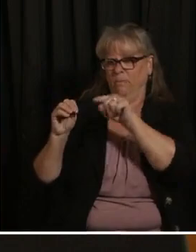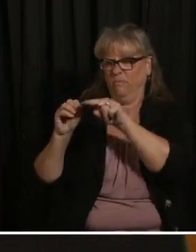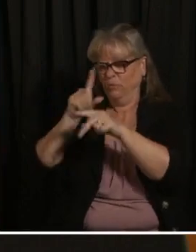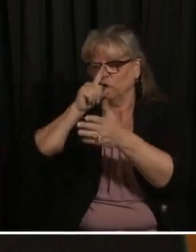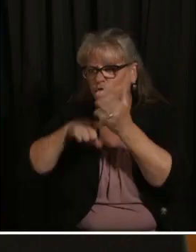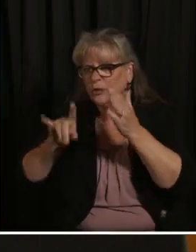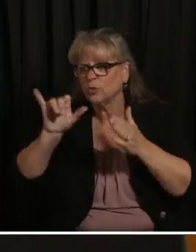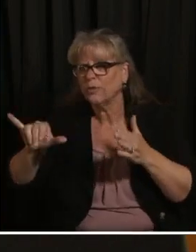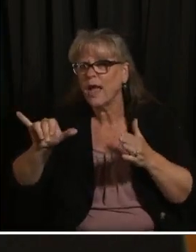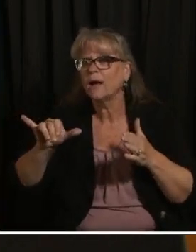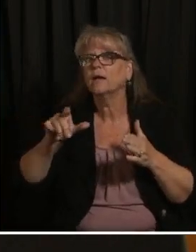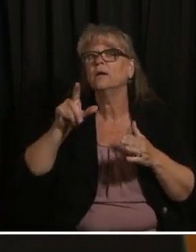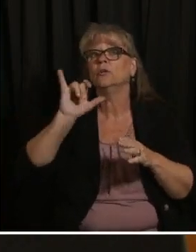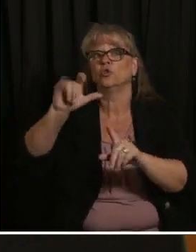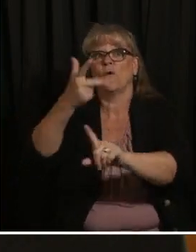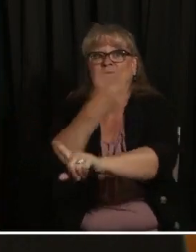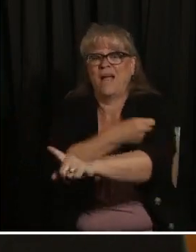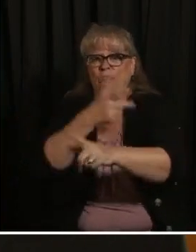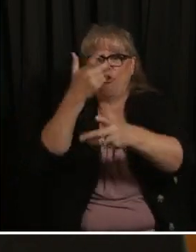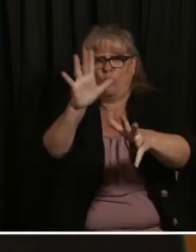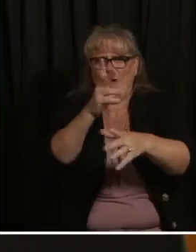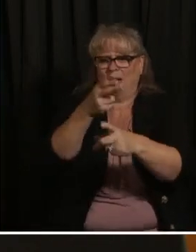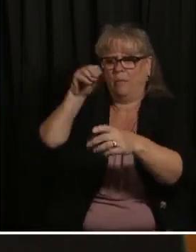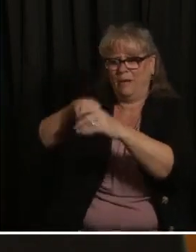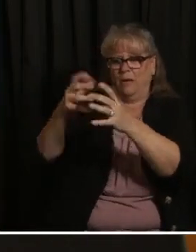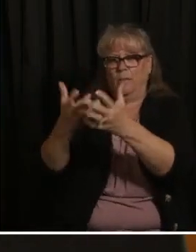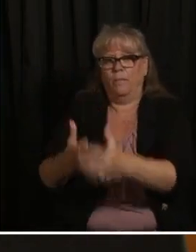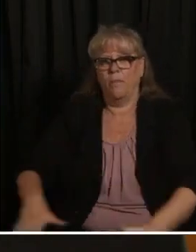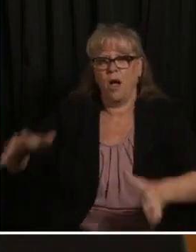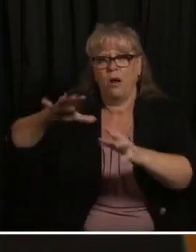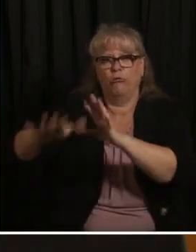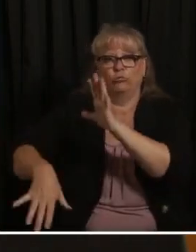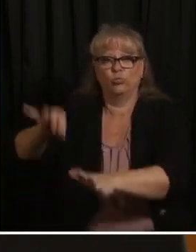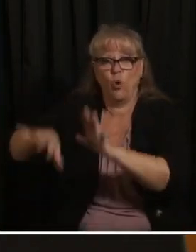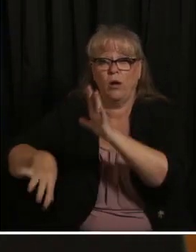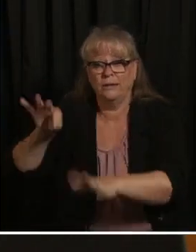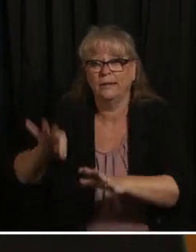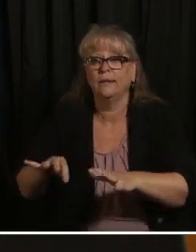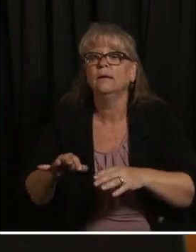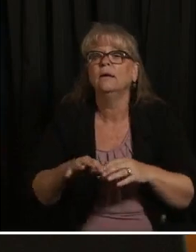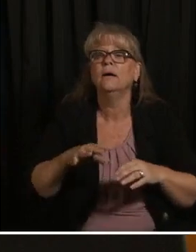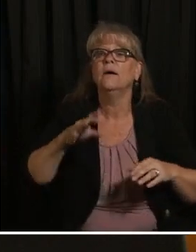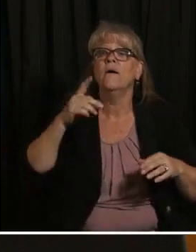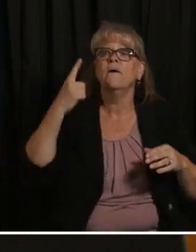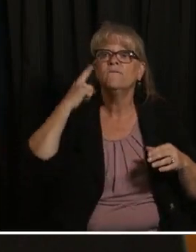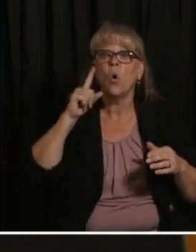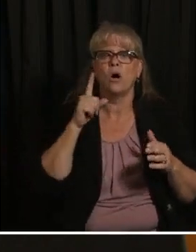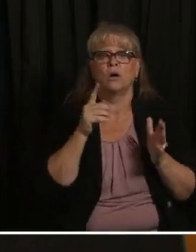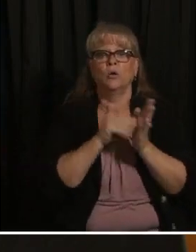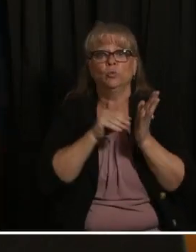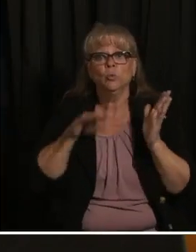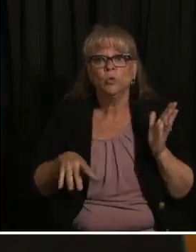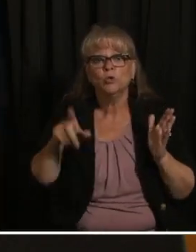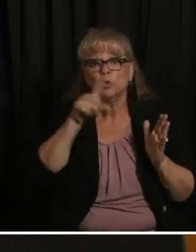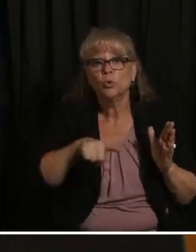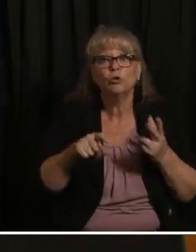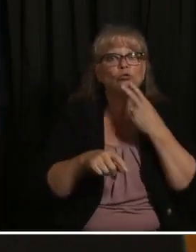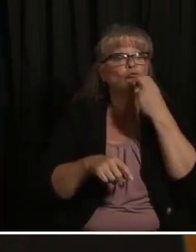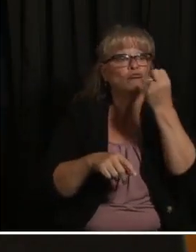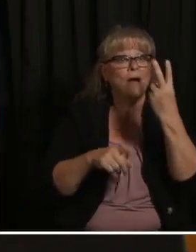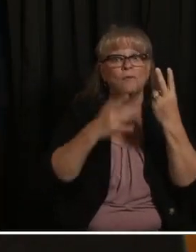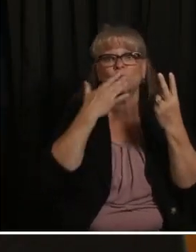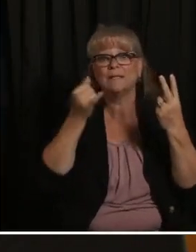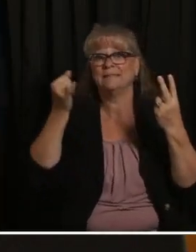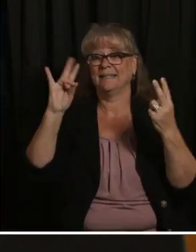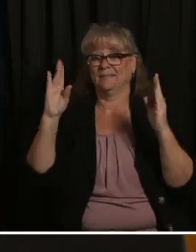uh if you're 12 to 17 for the fifty thousand dollars if you're 18 and up for the million dollars uh and now uh we're going to